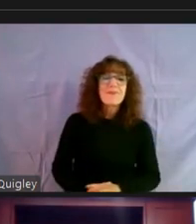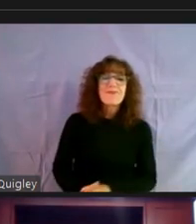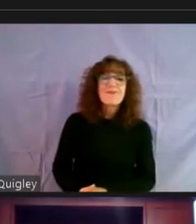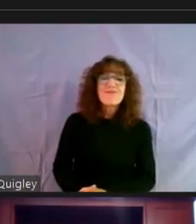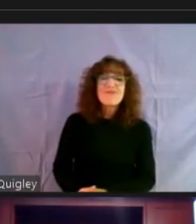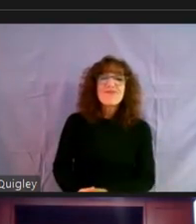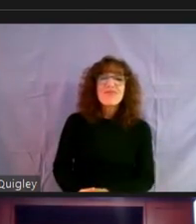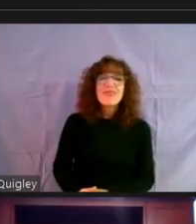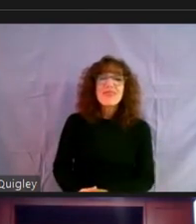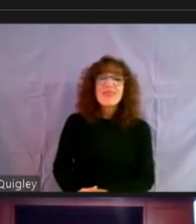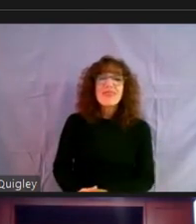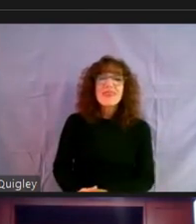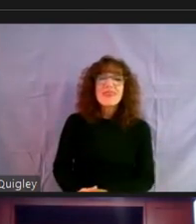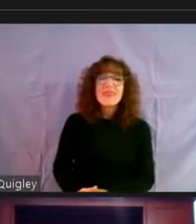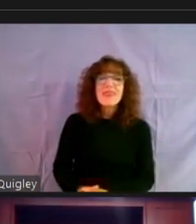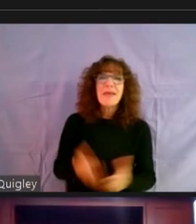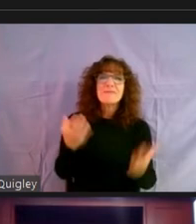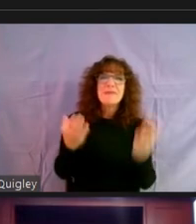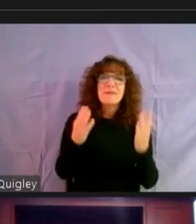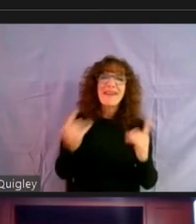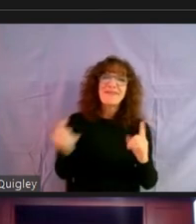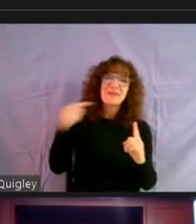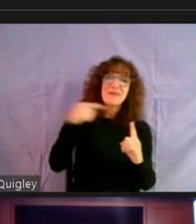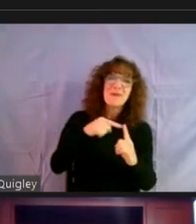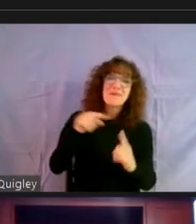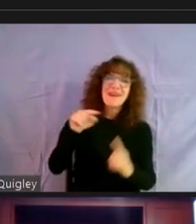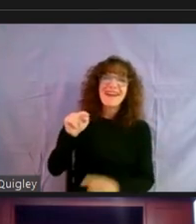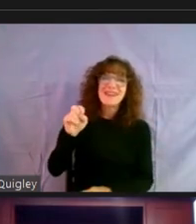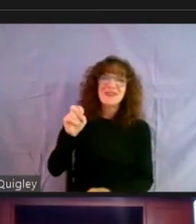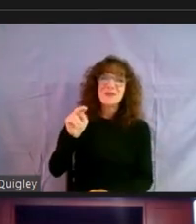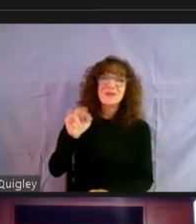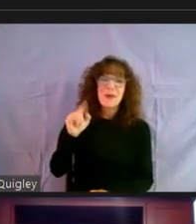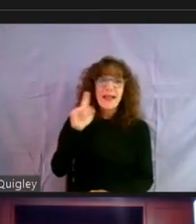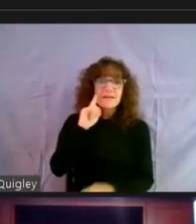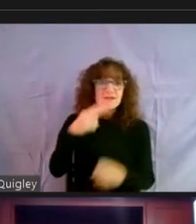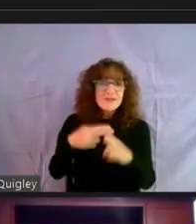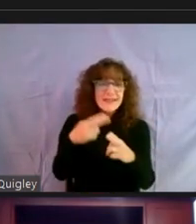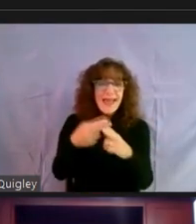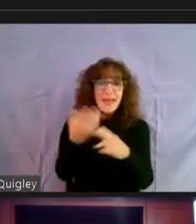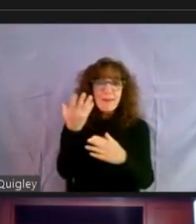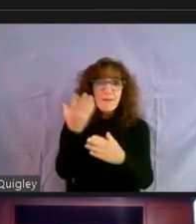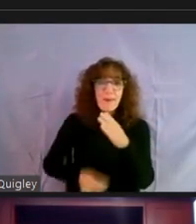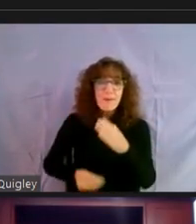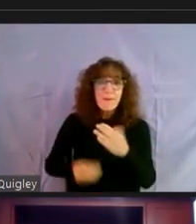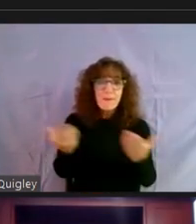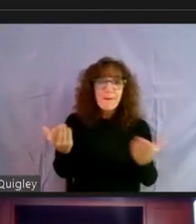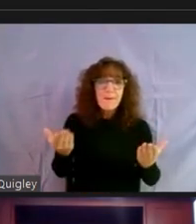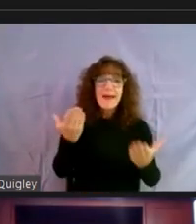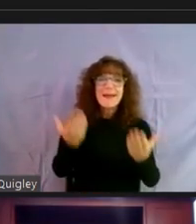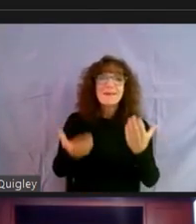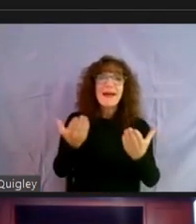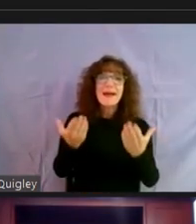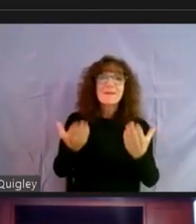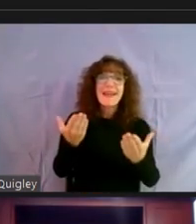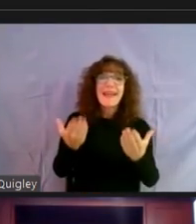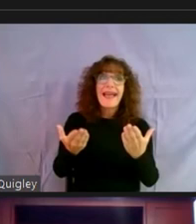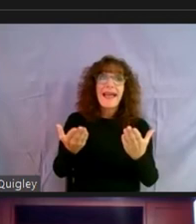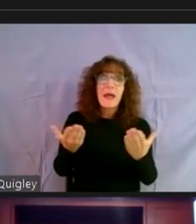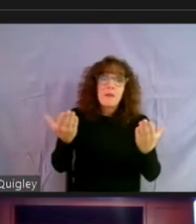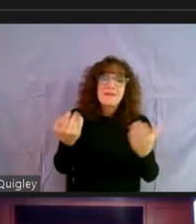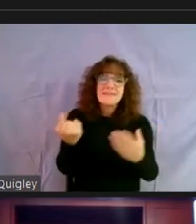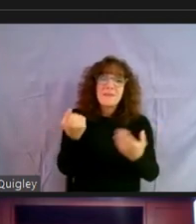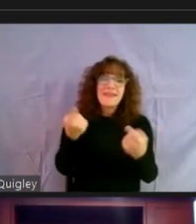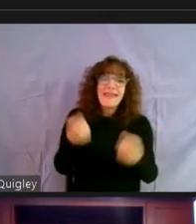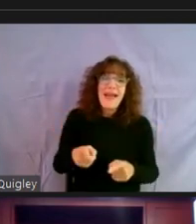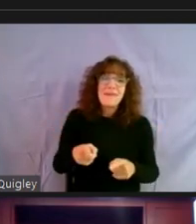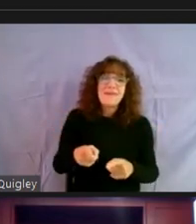okay. We might have to come back to Tony because I don't see her name on the screen anymore. She might have, something happened. Okay.